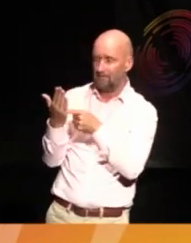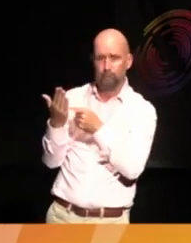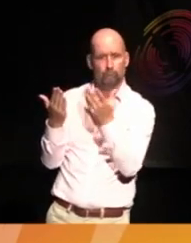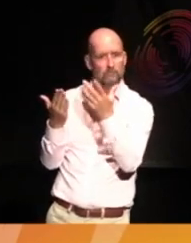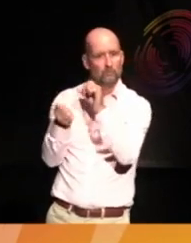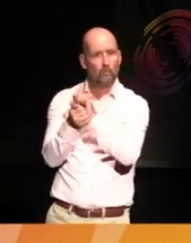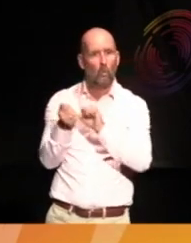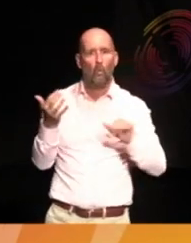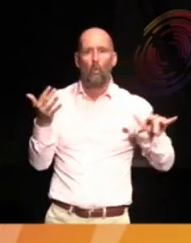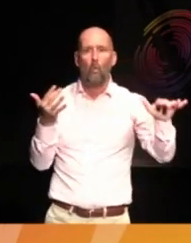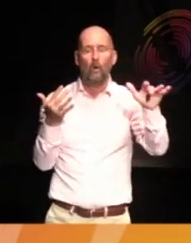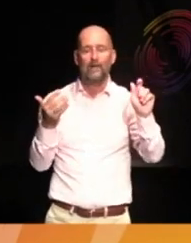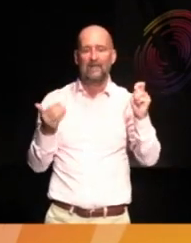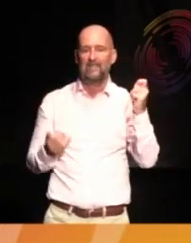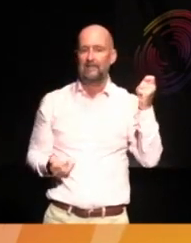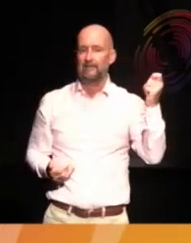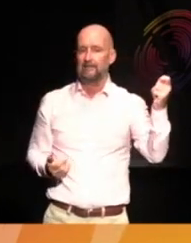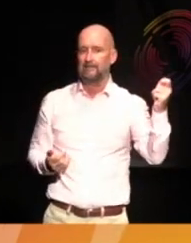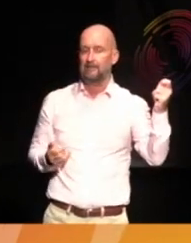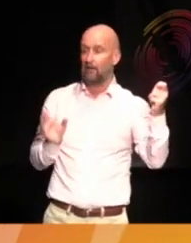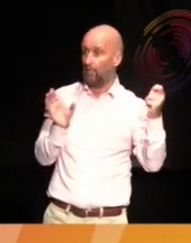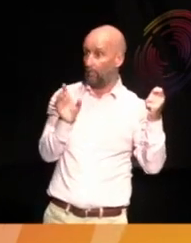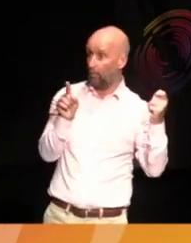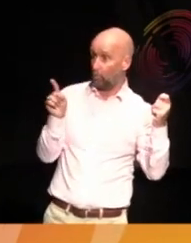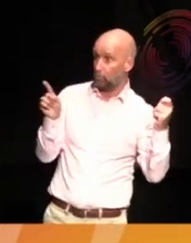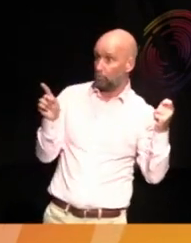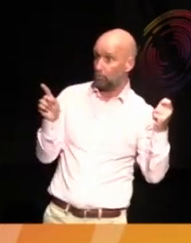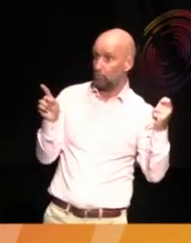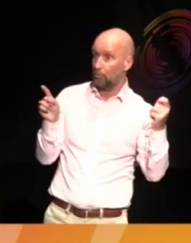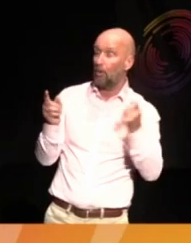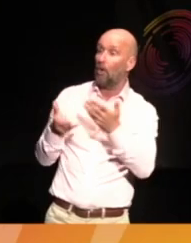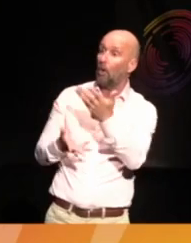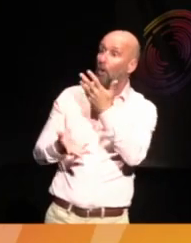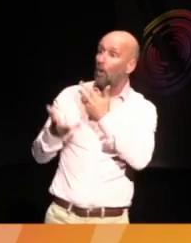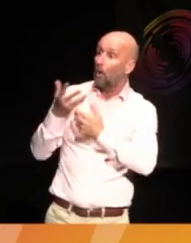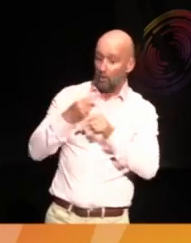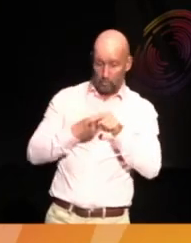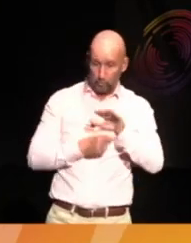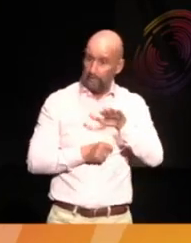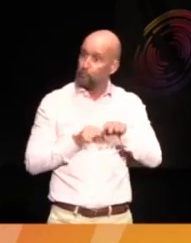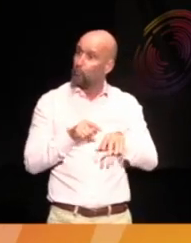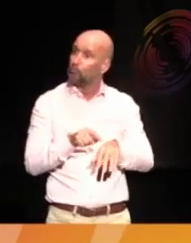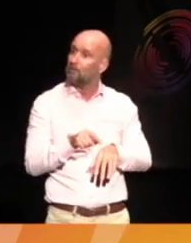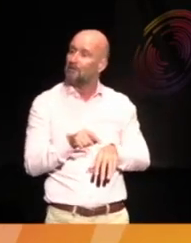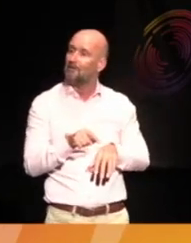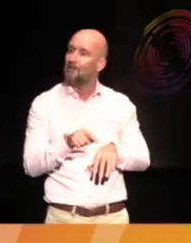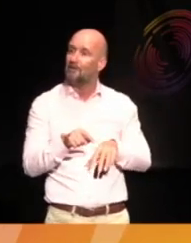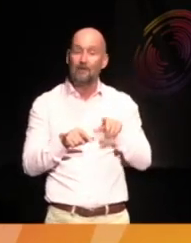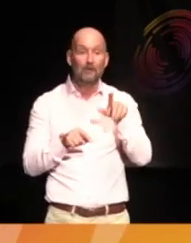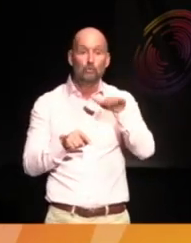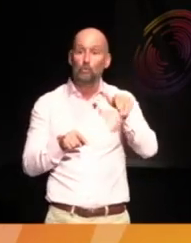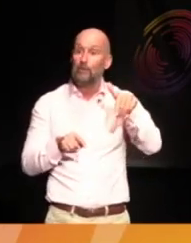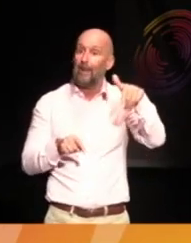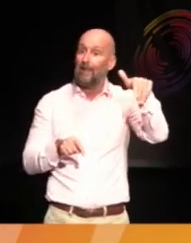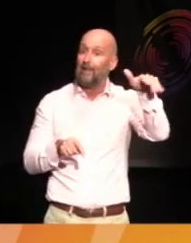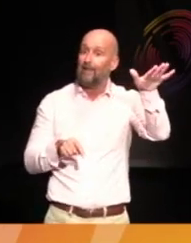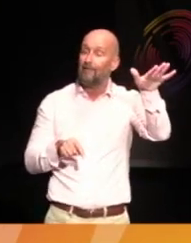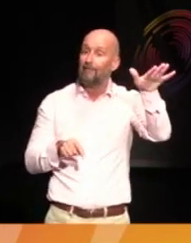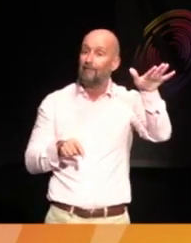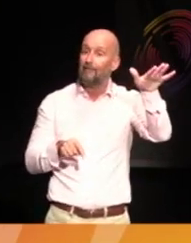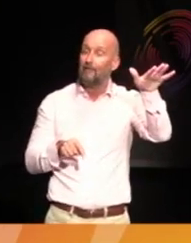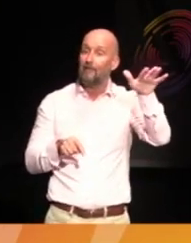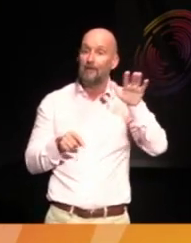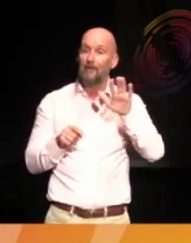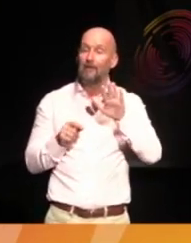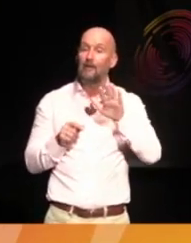somewhere with keys. The books no longer speak to the children. When the children leave, their fingerprints